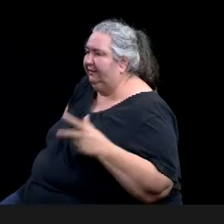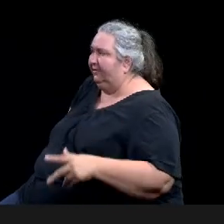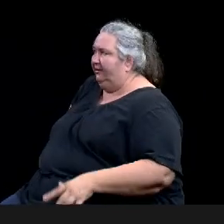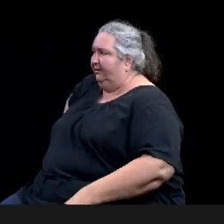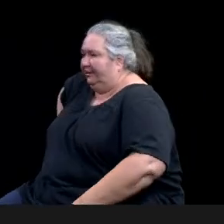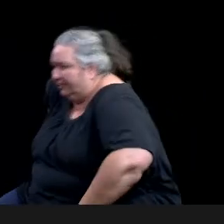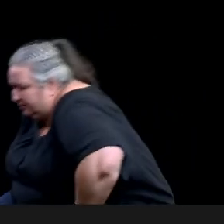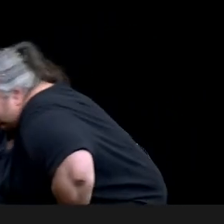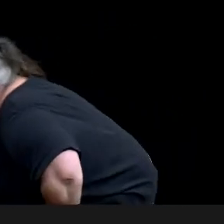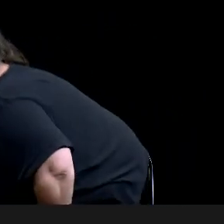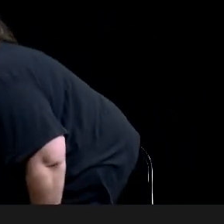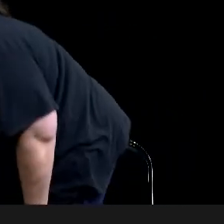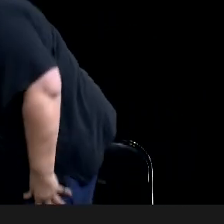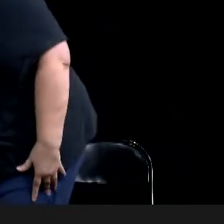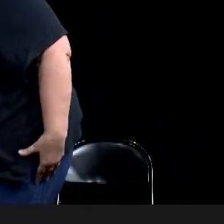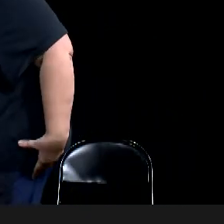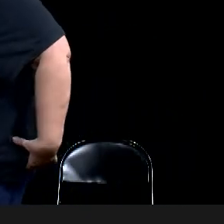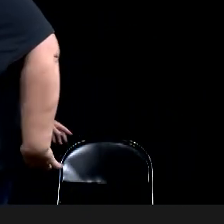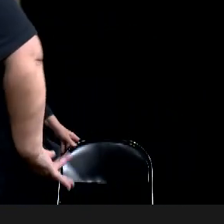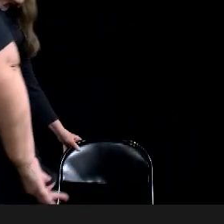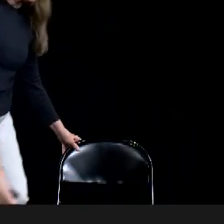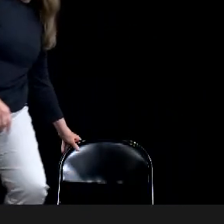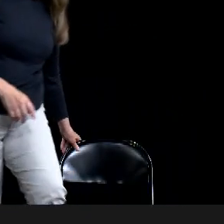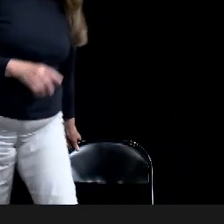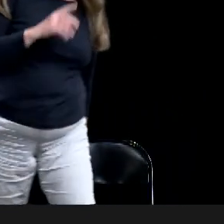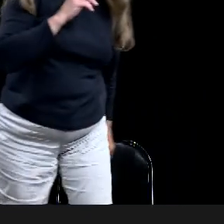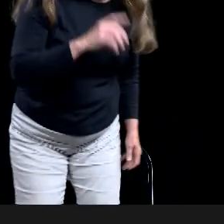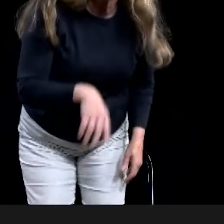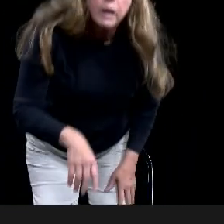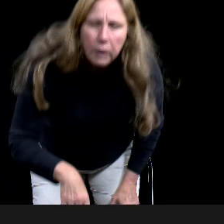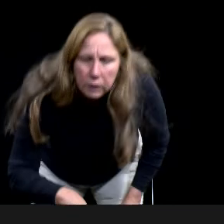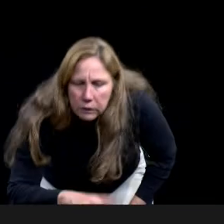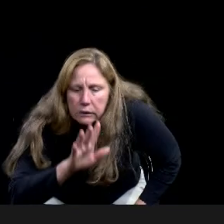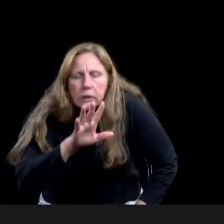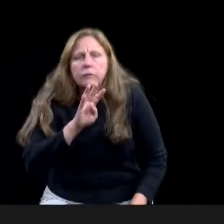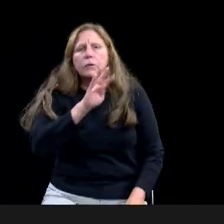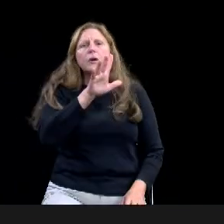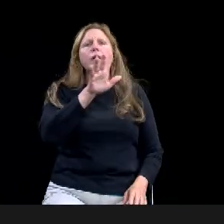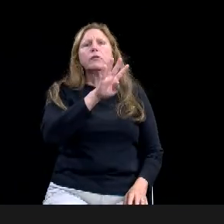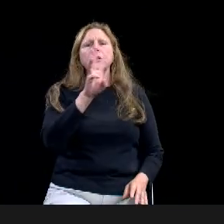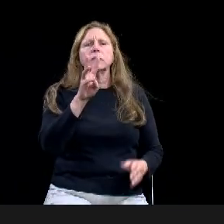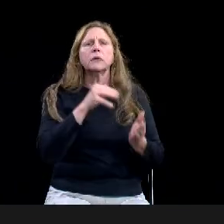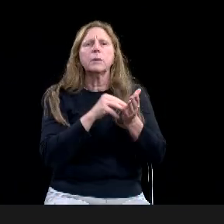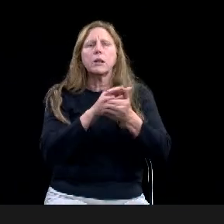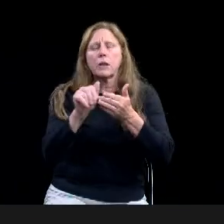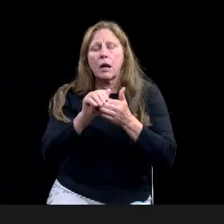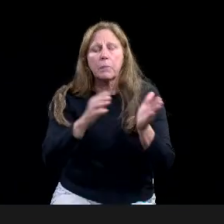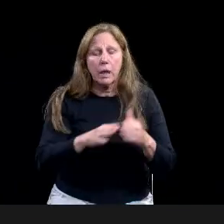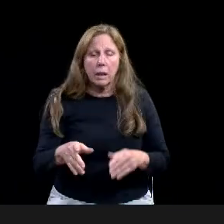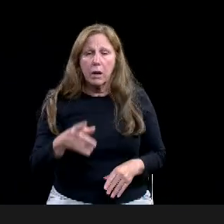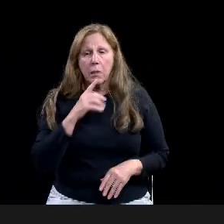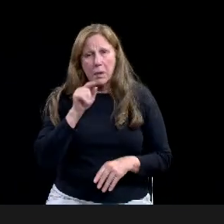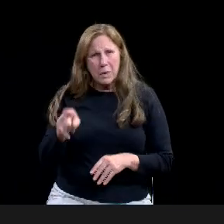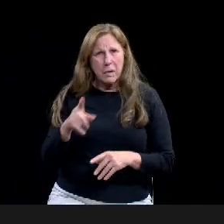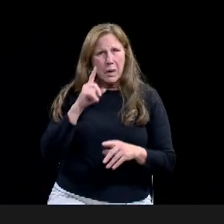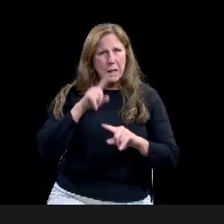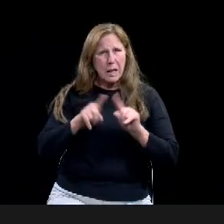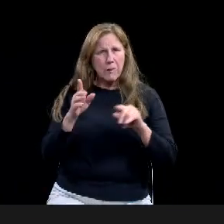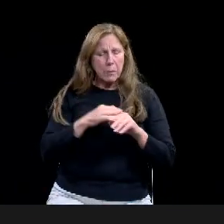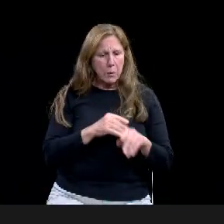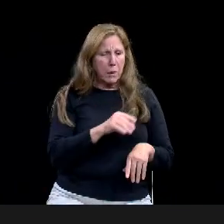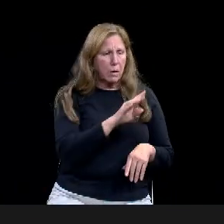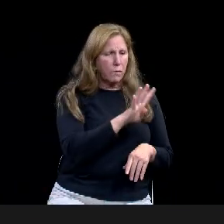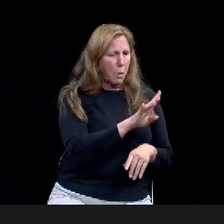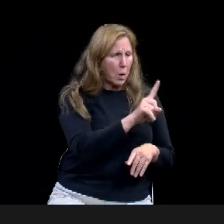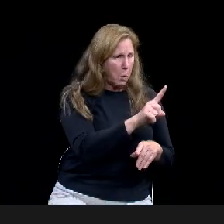is there not much difference between the 41.6 and the $45.6 million version